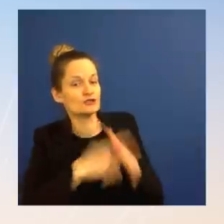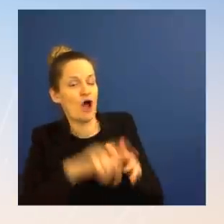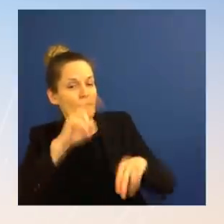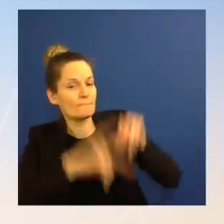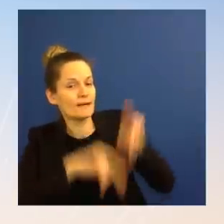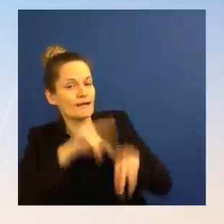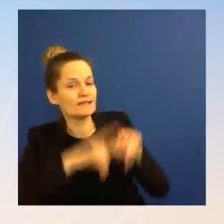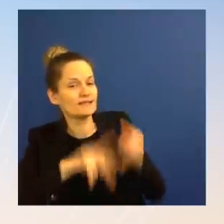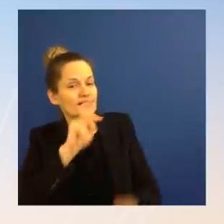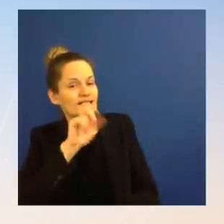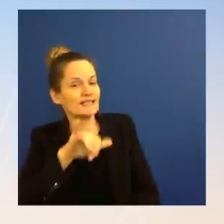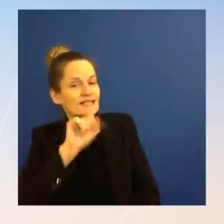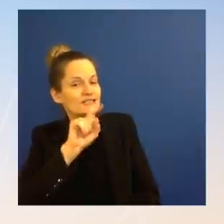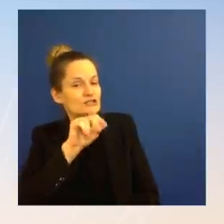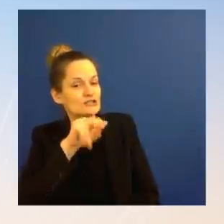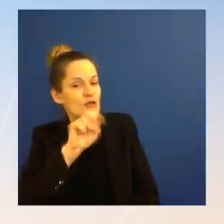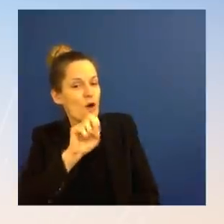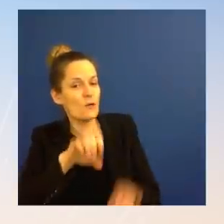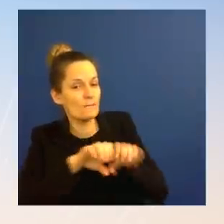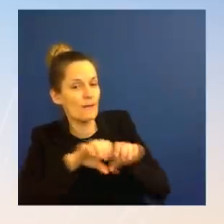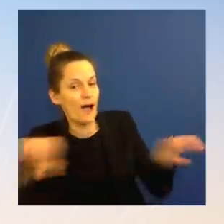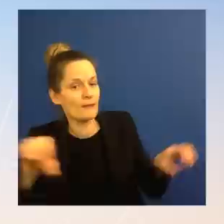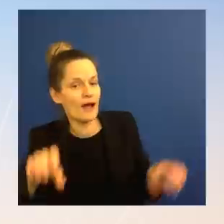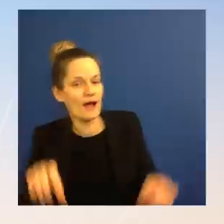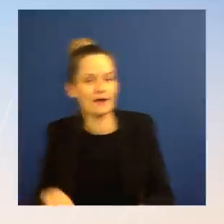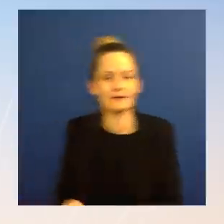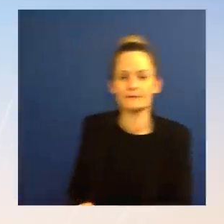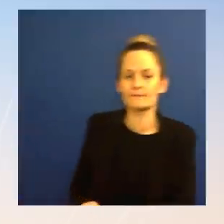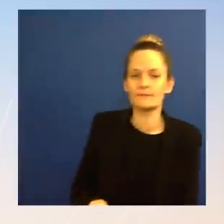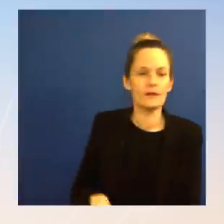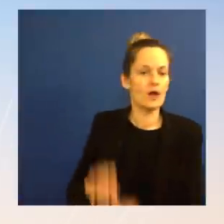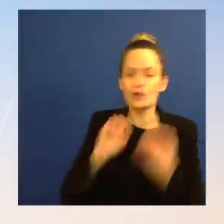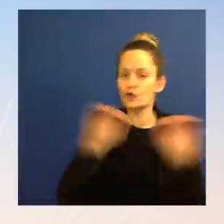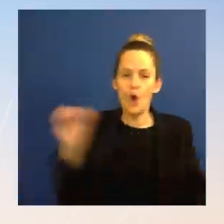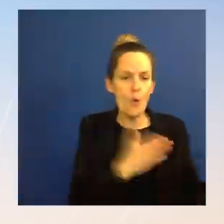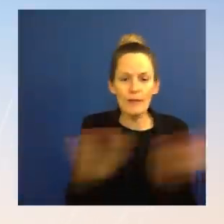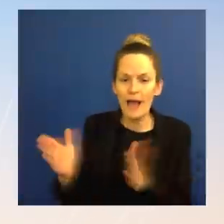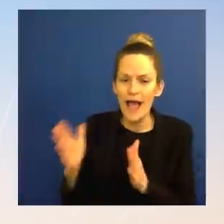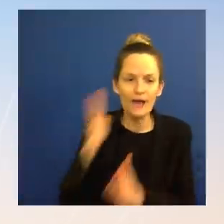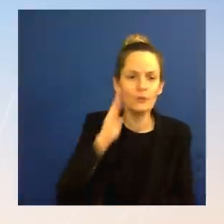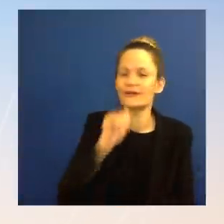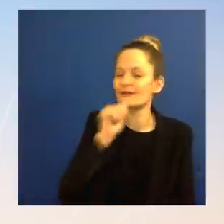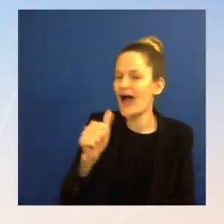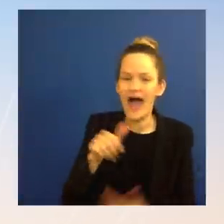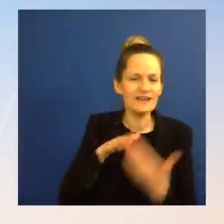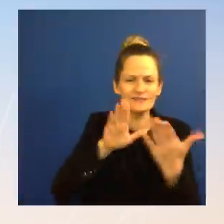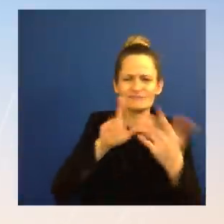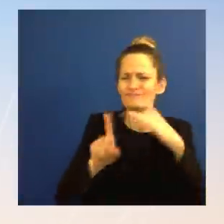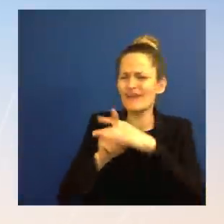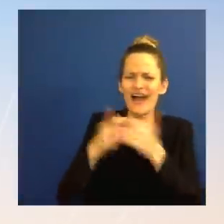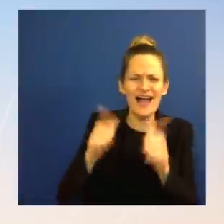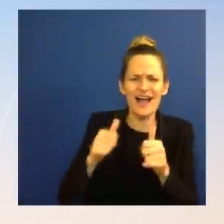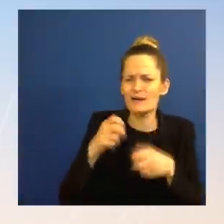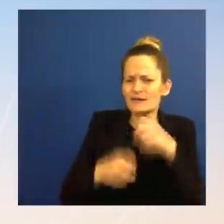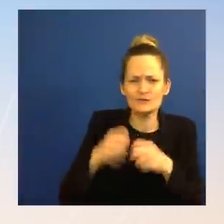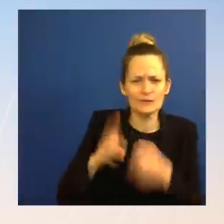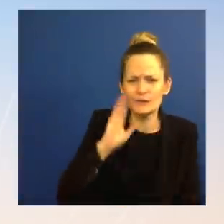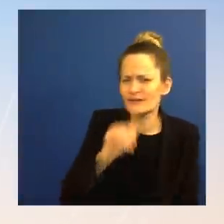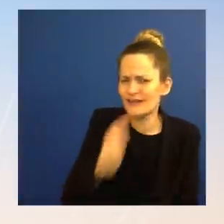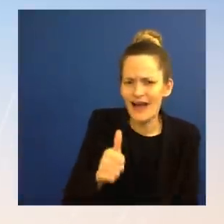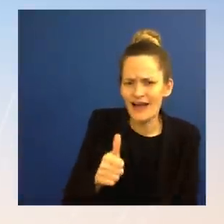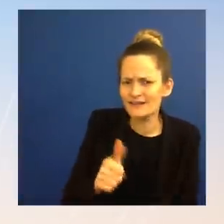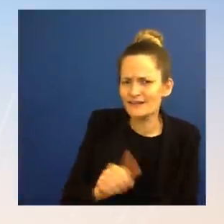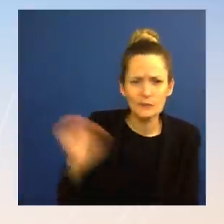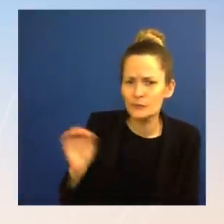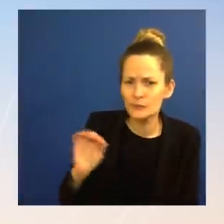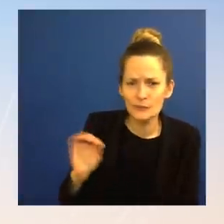any of the problems we're having currently. Go ahead. The Jen, can you Ms. And we're going to have to wrap up soon, but I'll try to get to me. Go ahead. you help us understand what exactly would